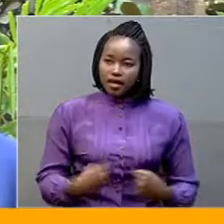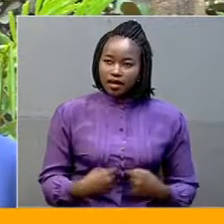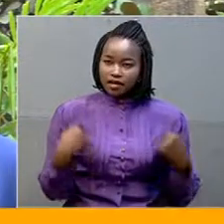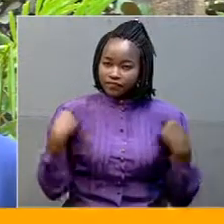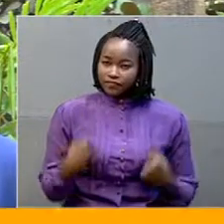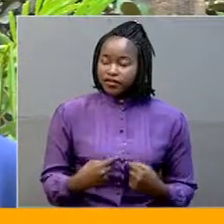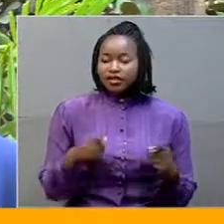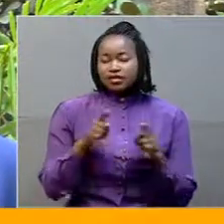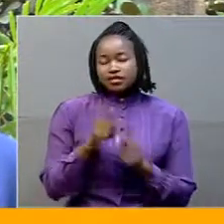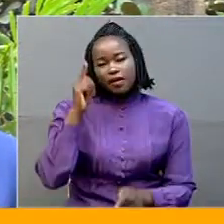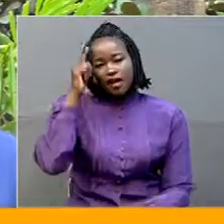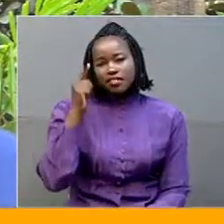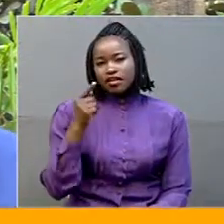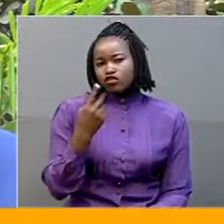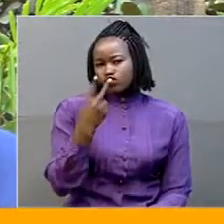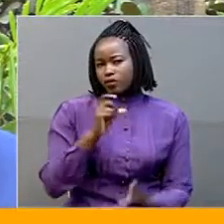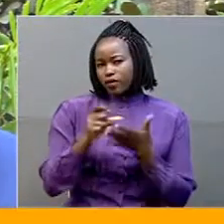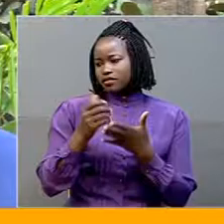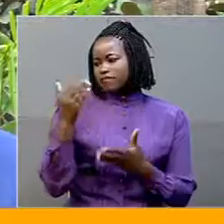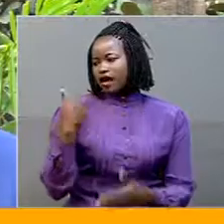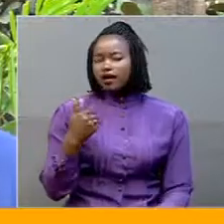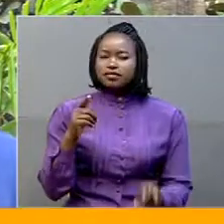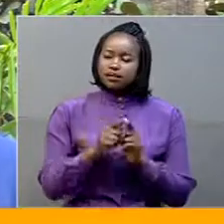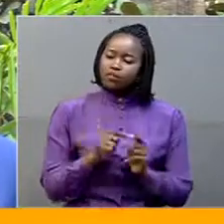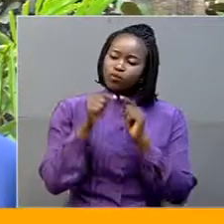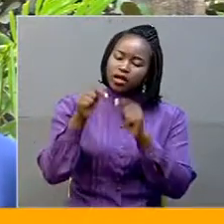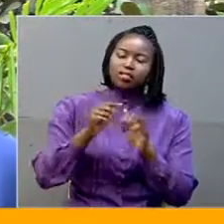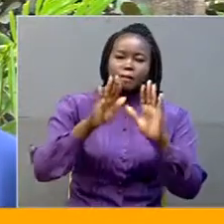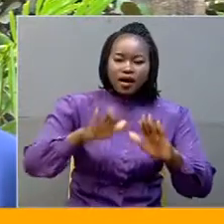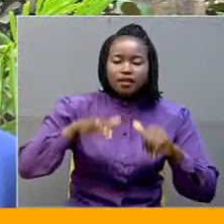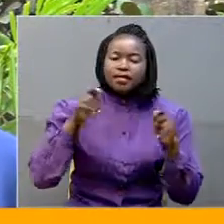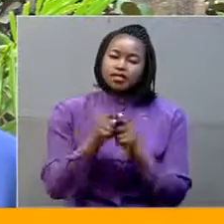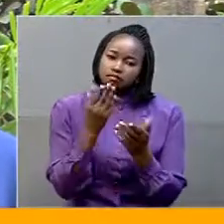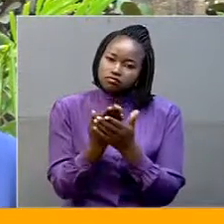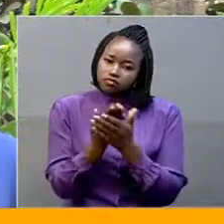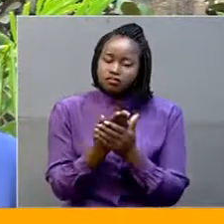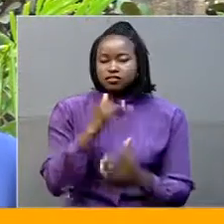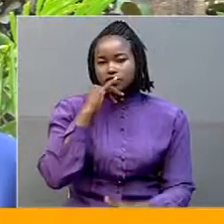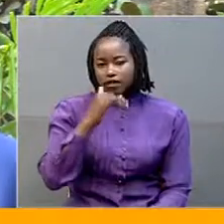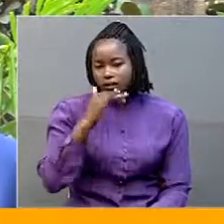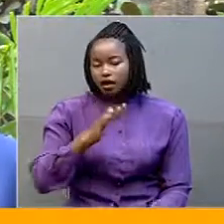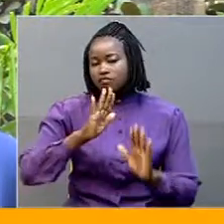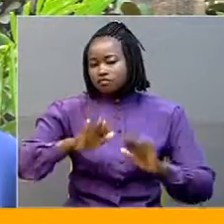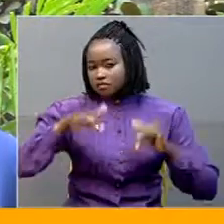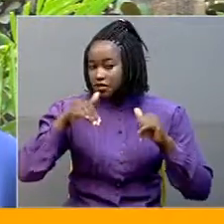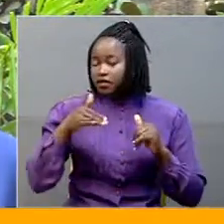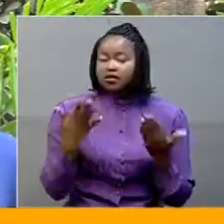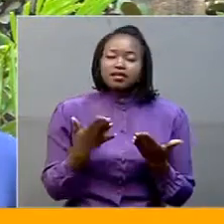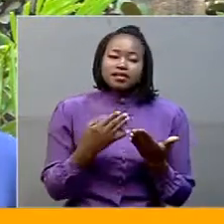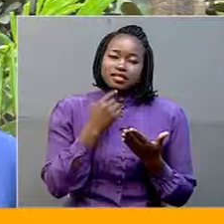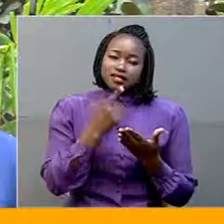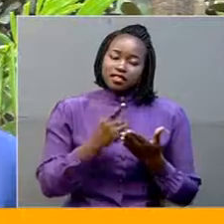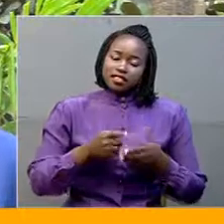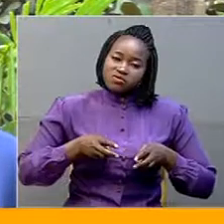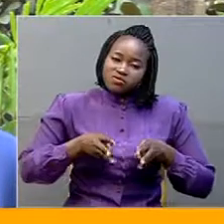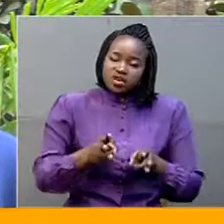weeks back they also went to parliament. They petitioned the speaker that the way how work is being conducted